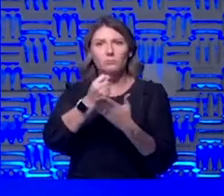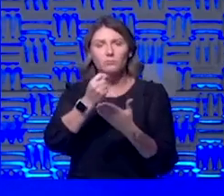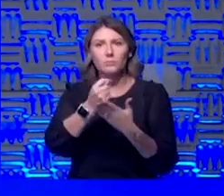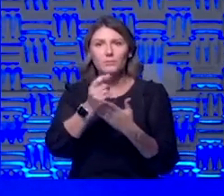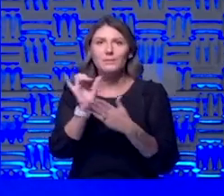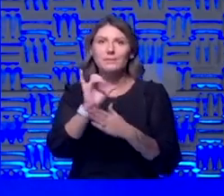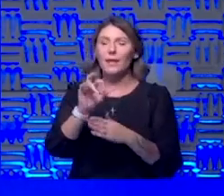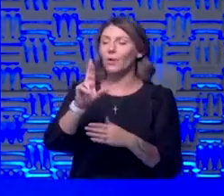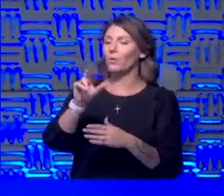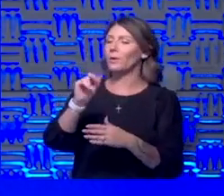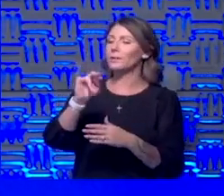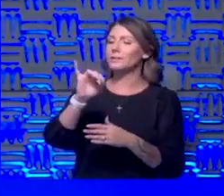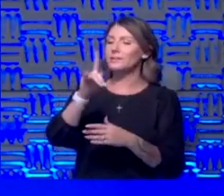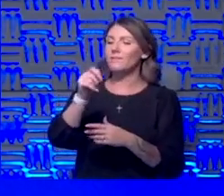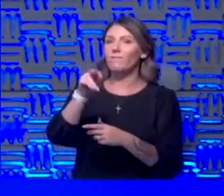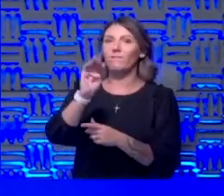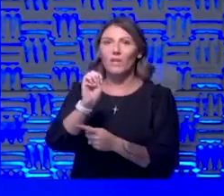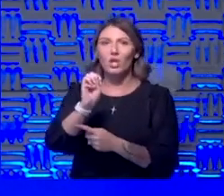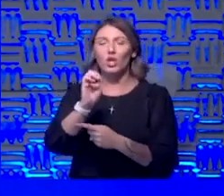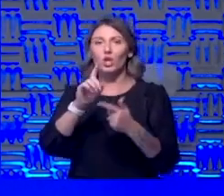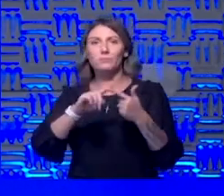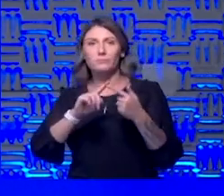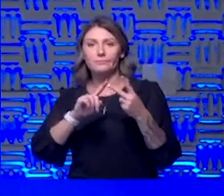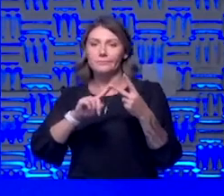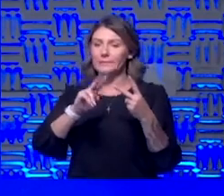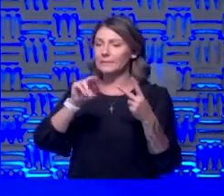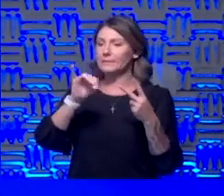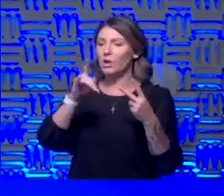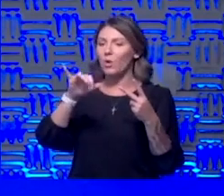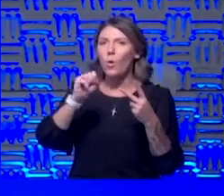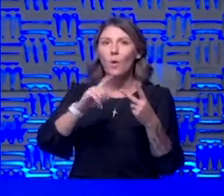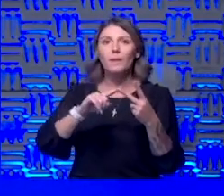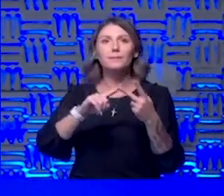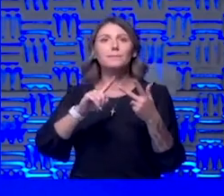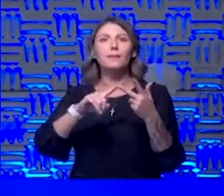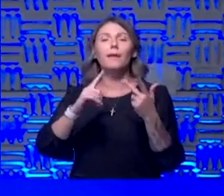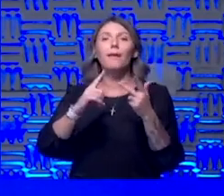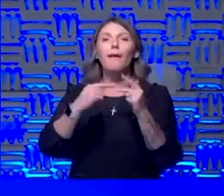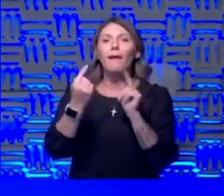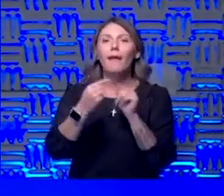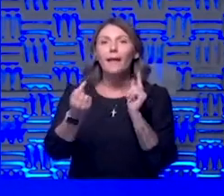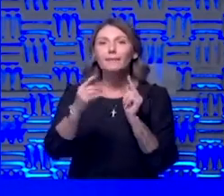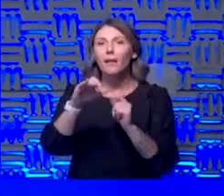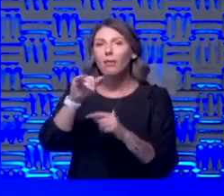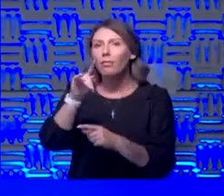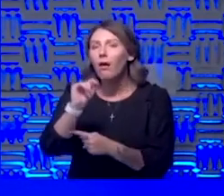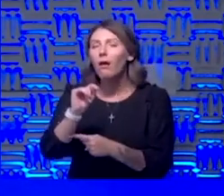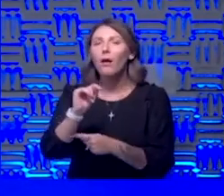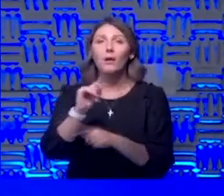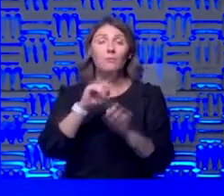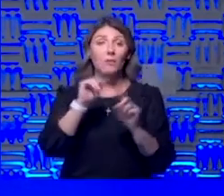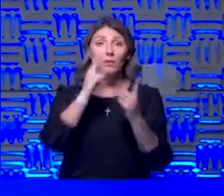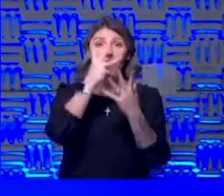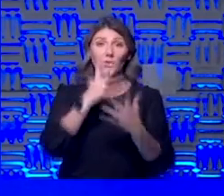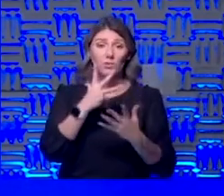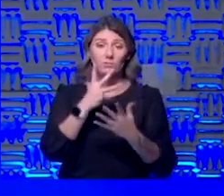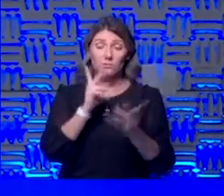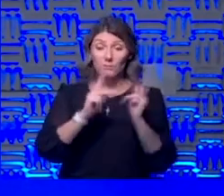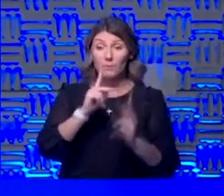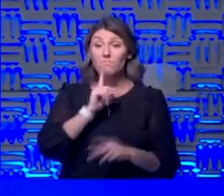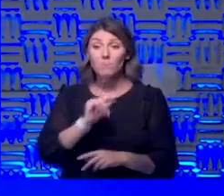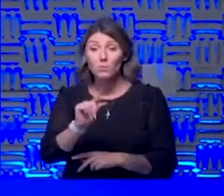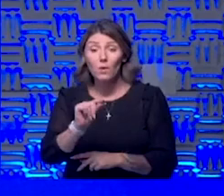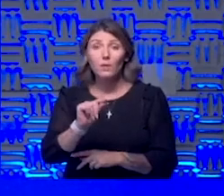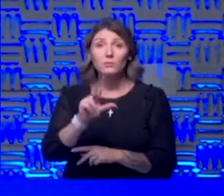such as remdesivir steroids anticoagulation but unfortunately there are people in their 20s